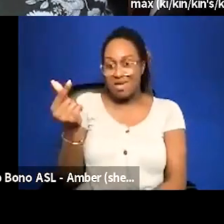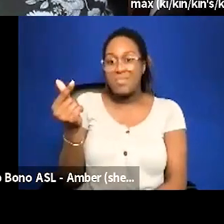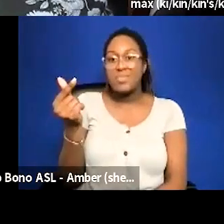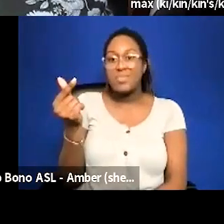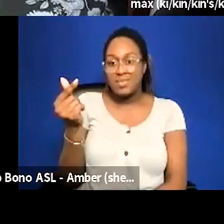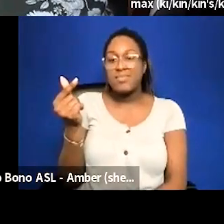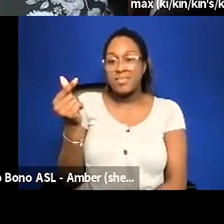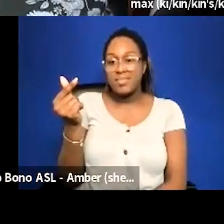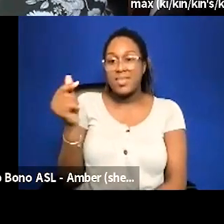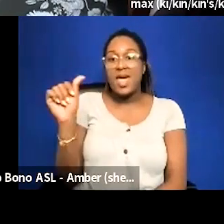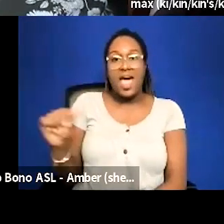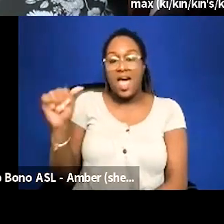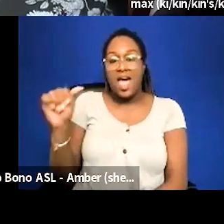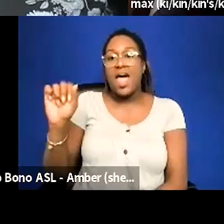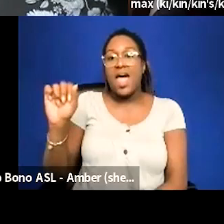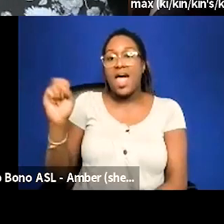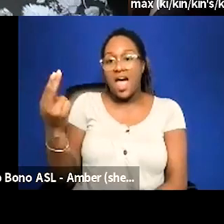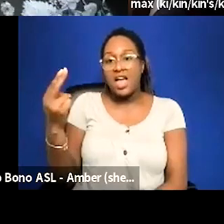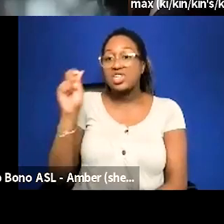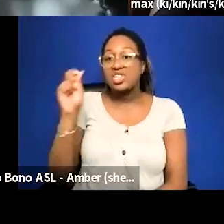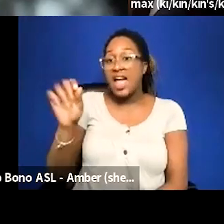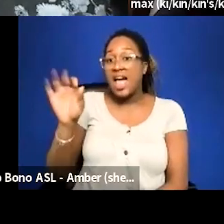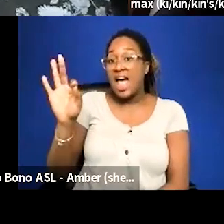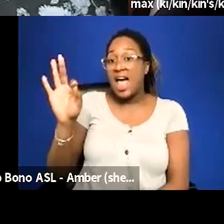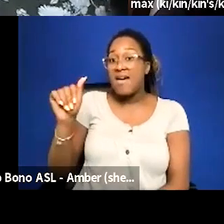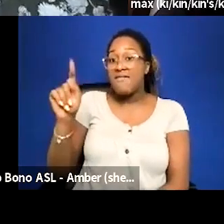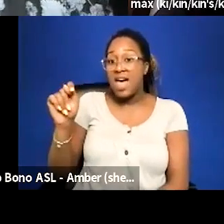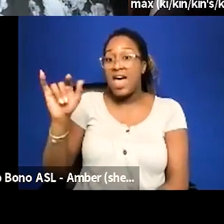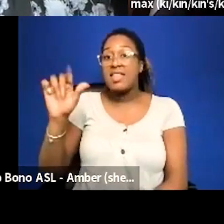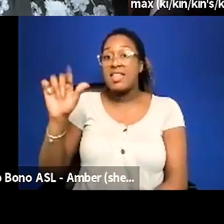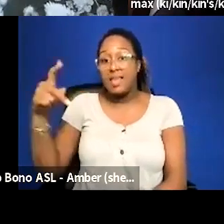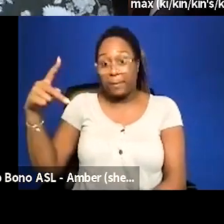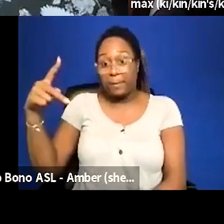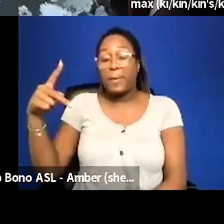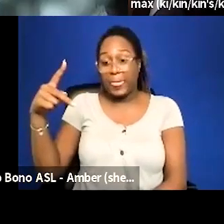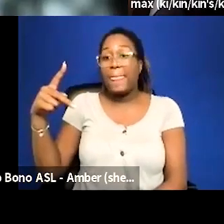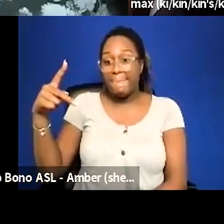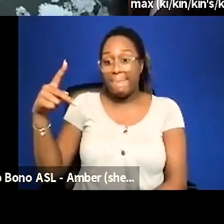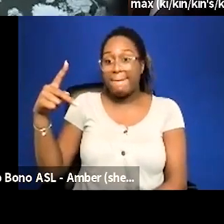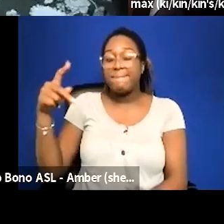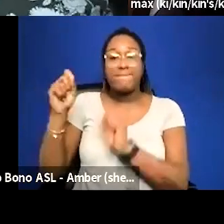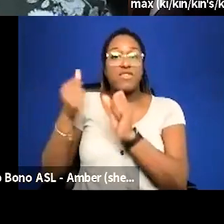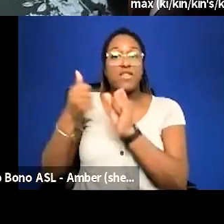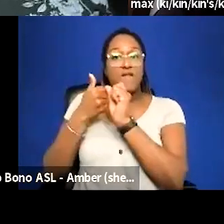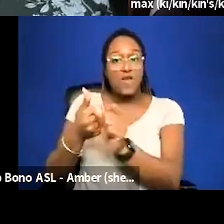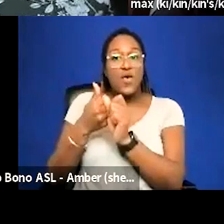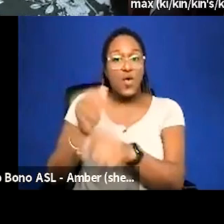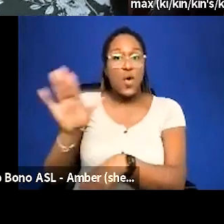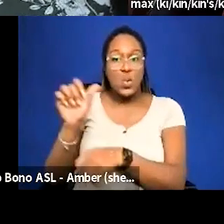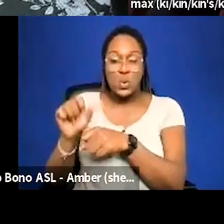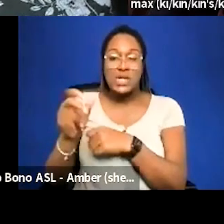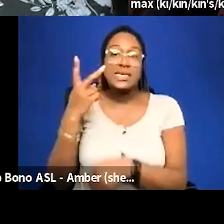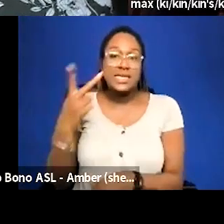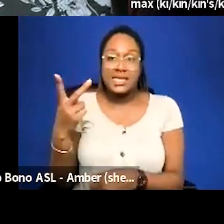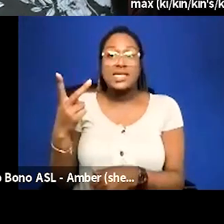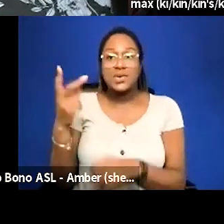at ash dot fat lip um so that you can um you know follow her work and see uh when she